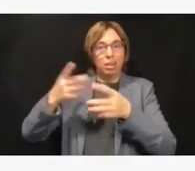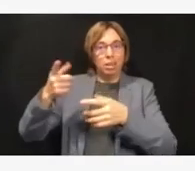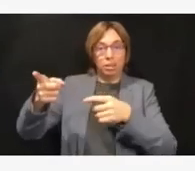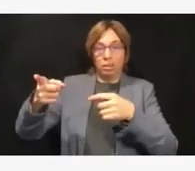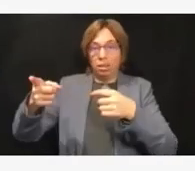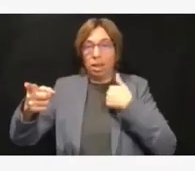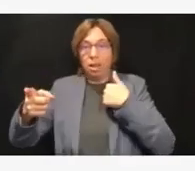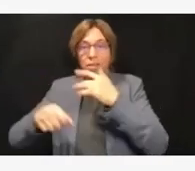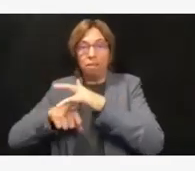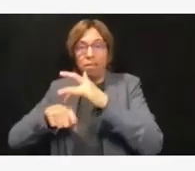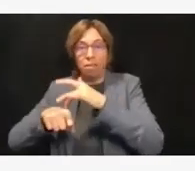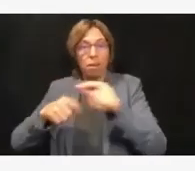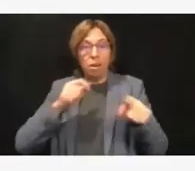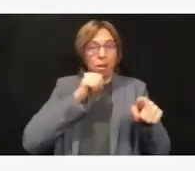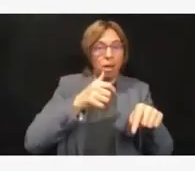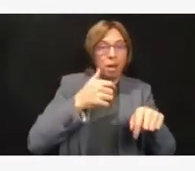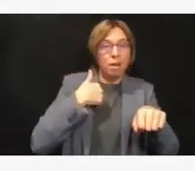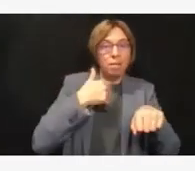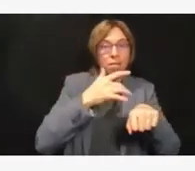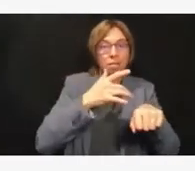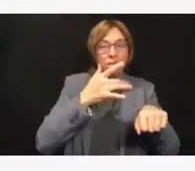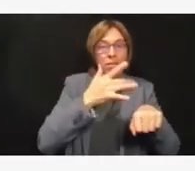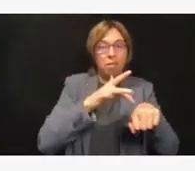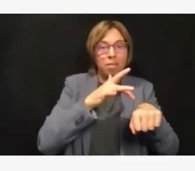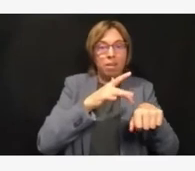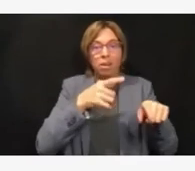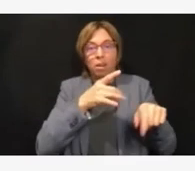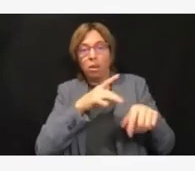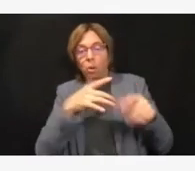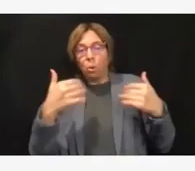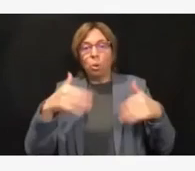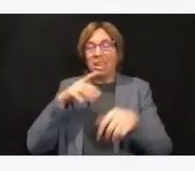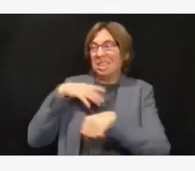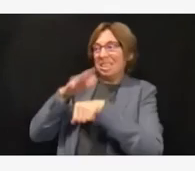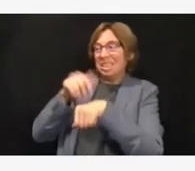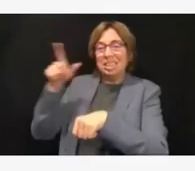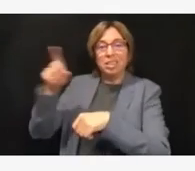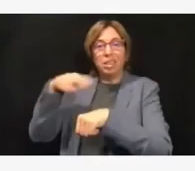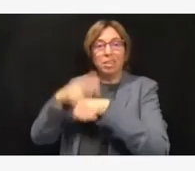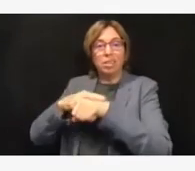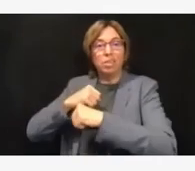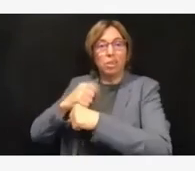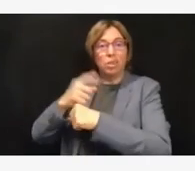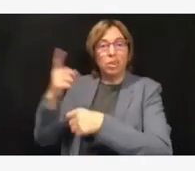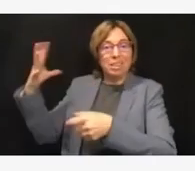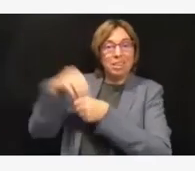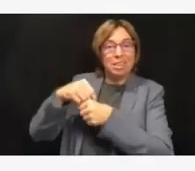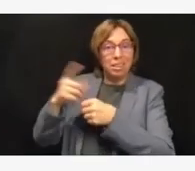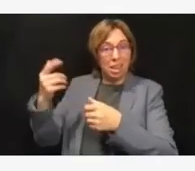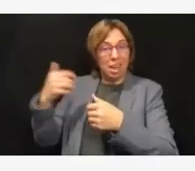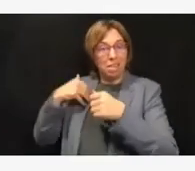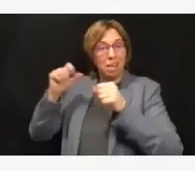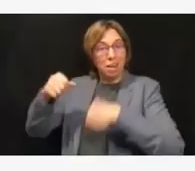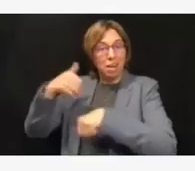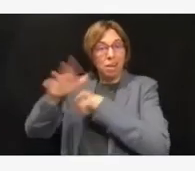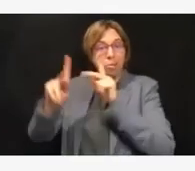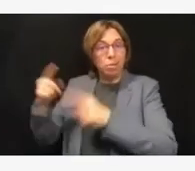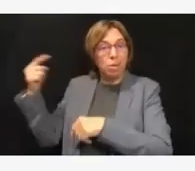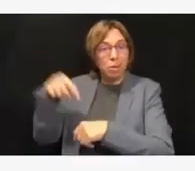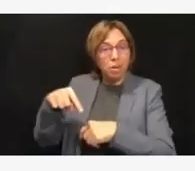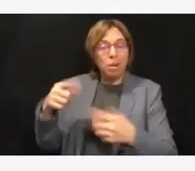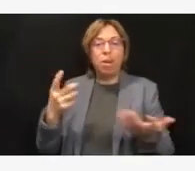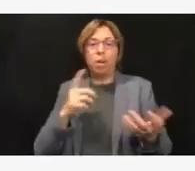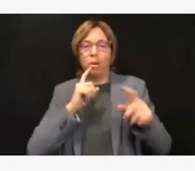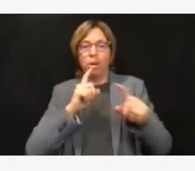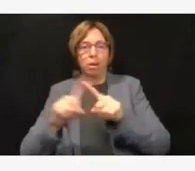Guard that was mentioned, and we are not quite back to normal, but we are certainly better off than we were during the crisis